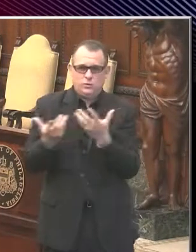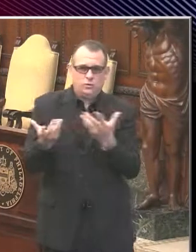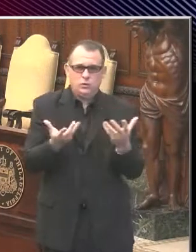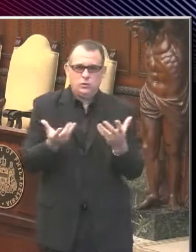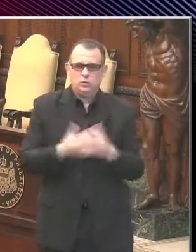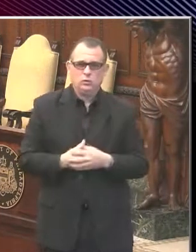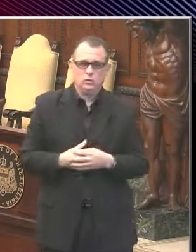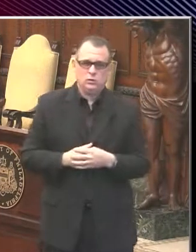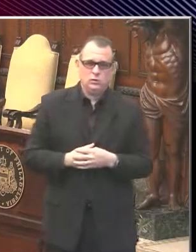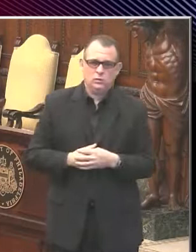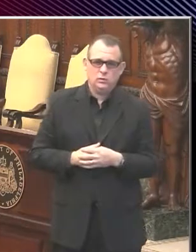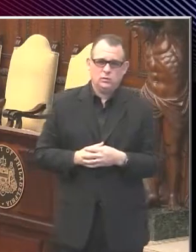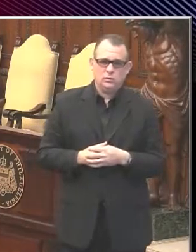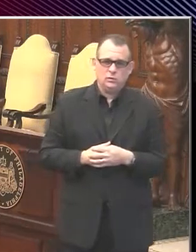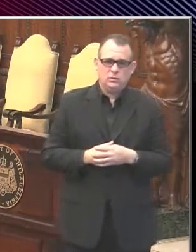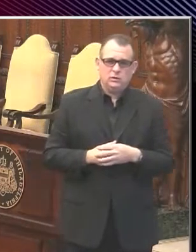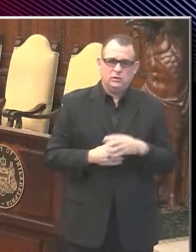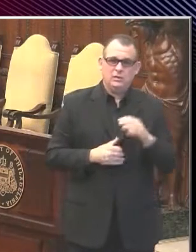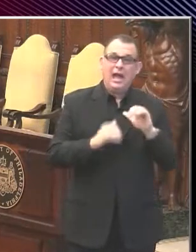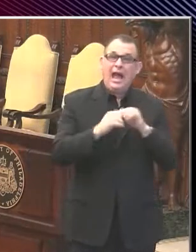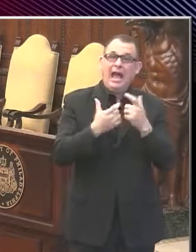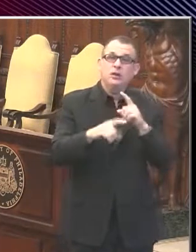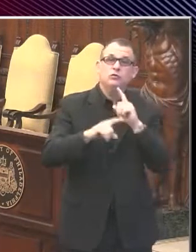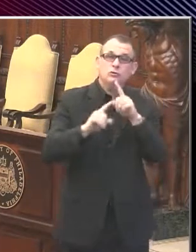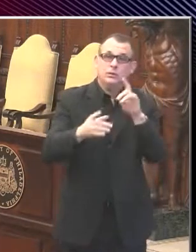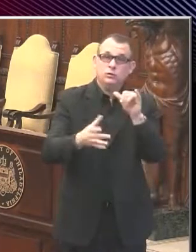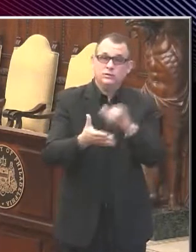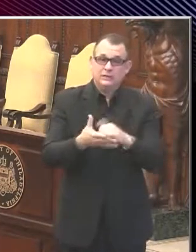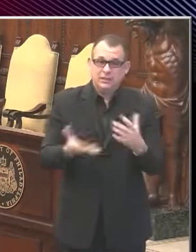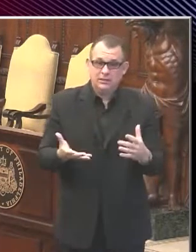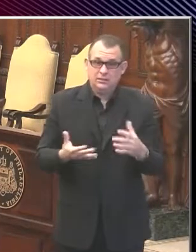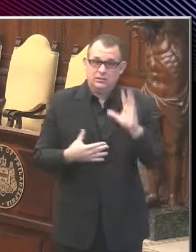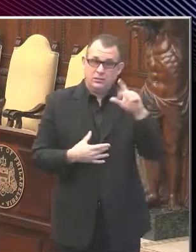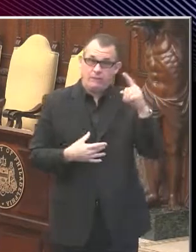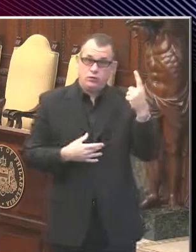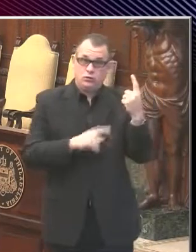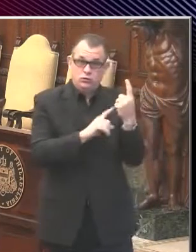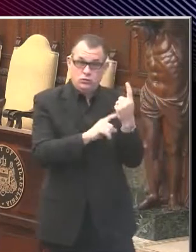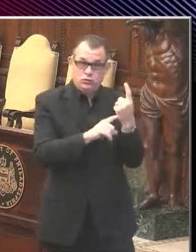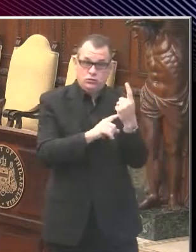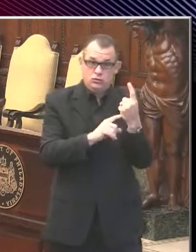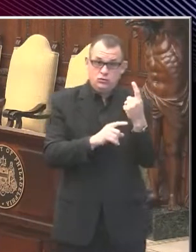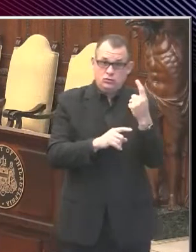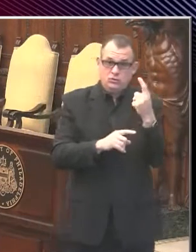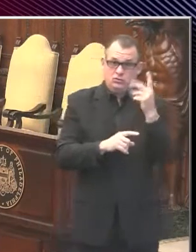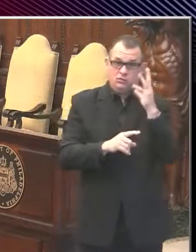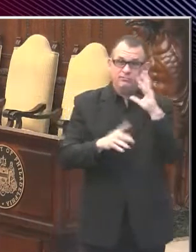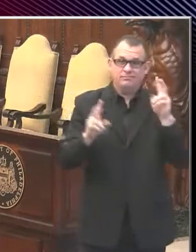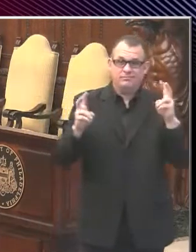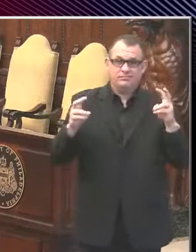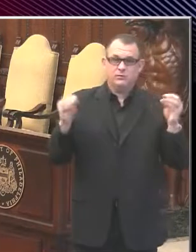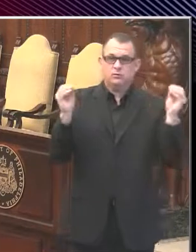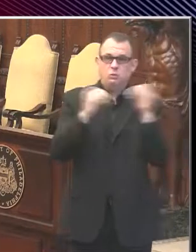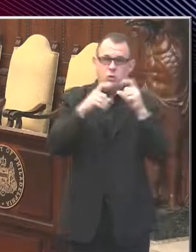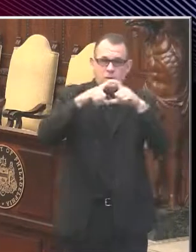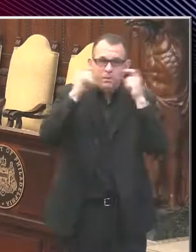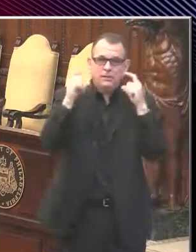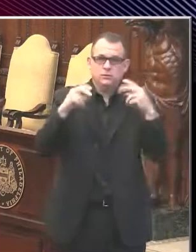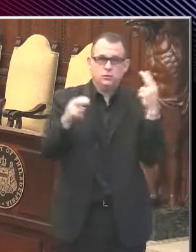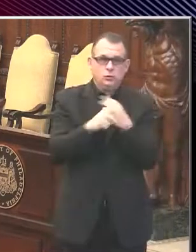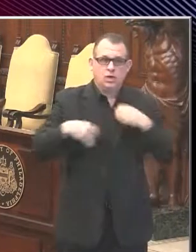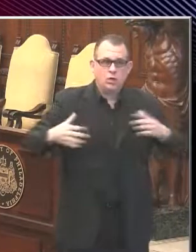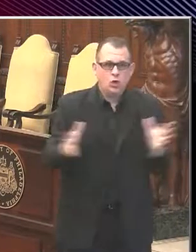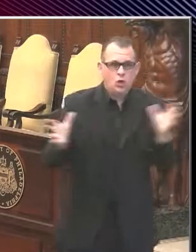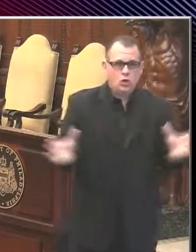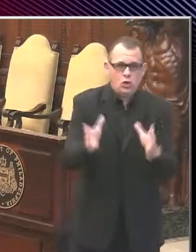So here's how we will respond. First, we're going to take additional steps to promote mask use by everyone in Philadelphia. We're going to remind